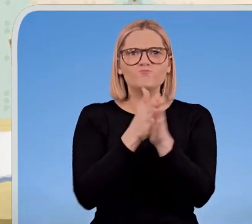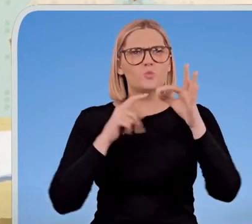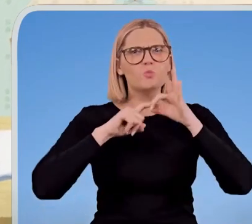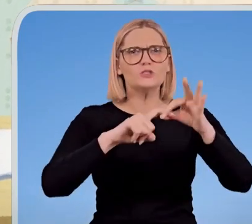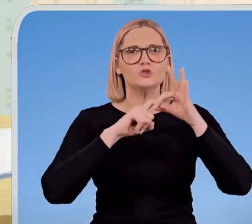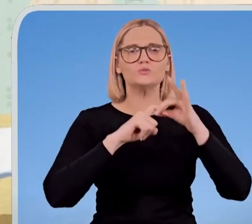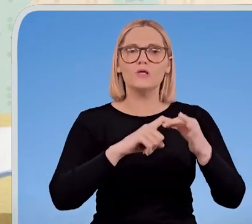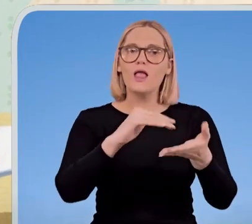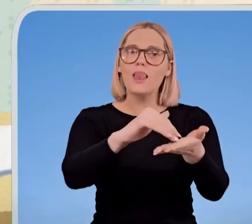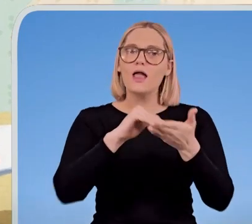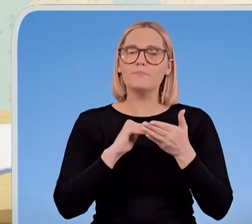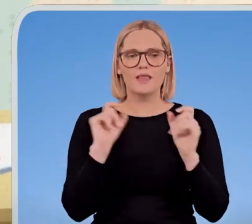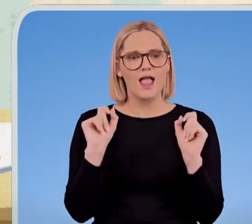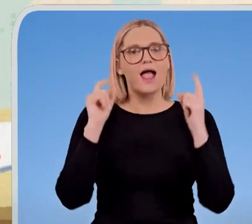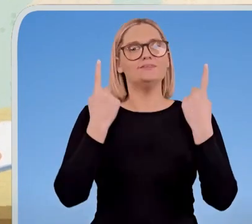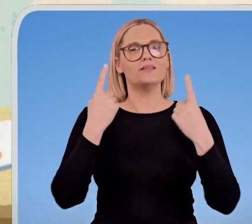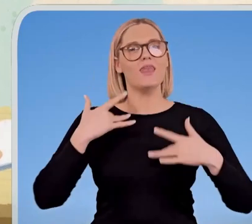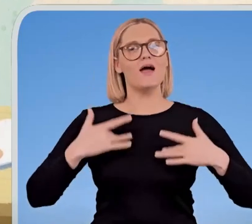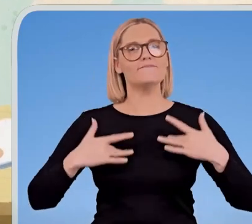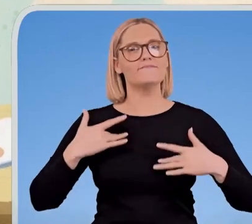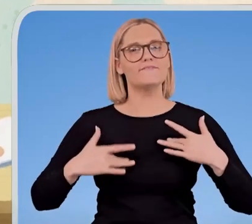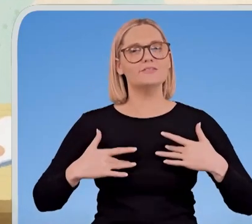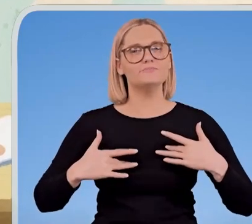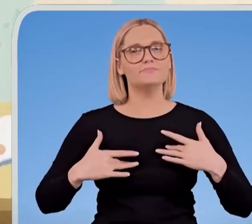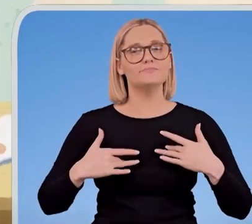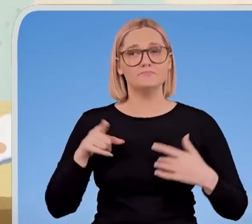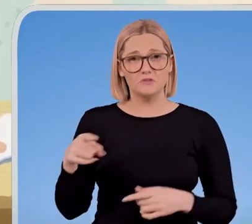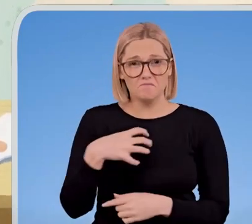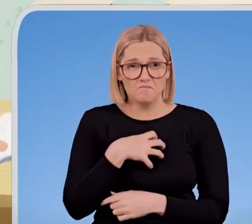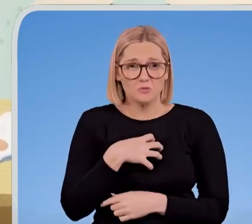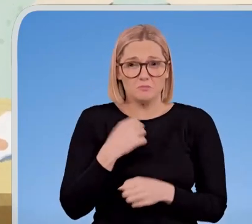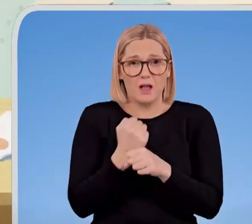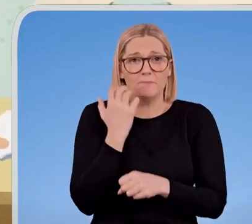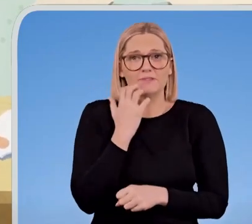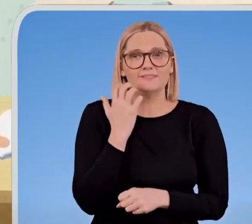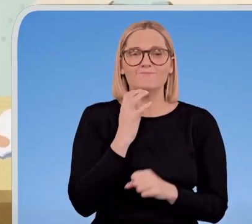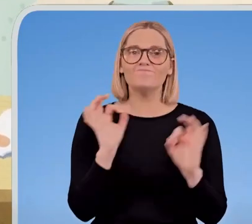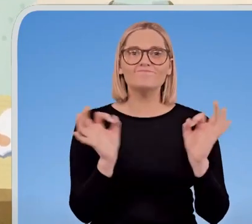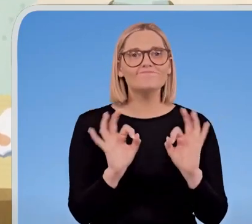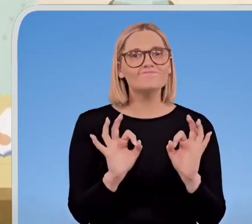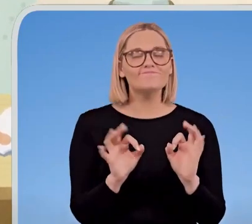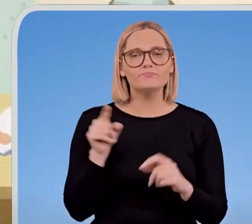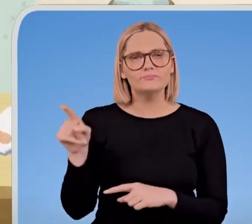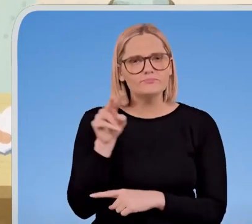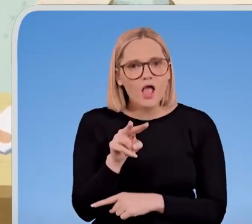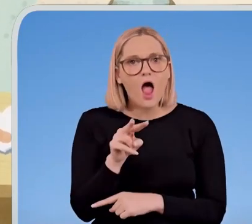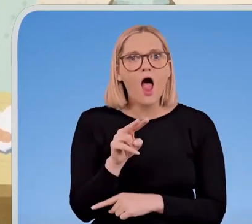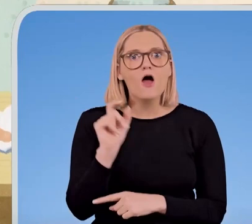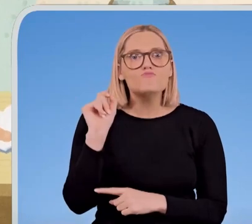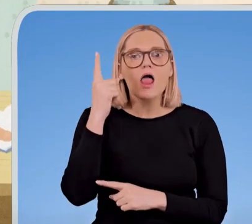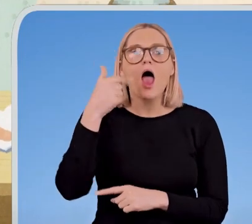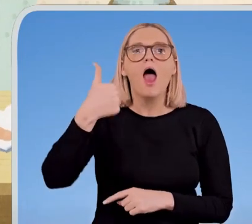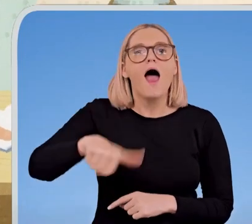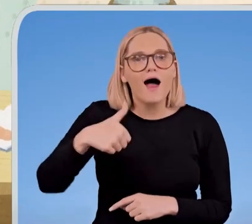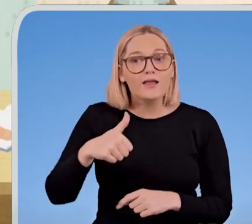all his life. Matt is not frightened of making mistakes either. He quickly discovered that in each mistake,